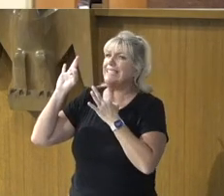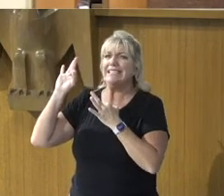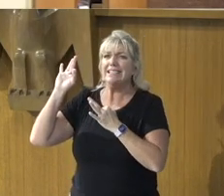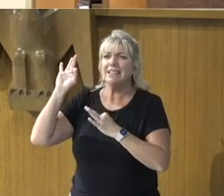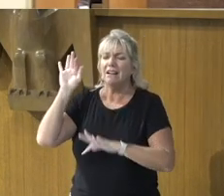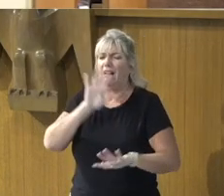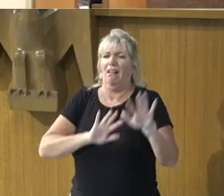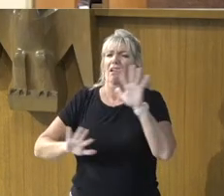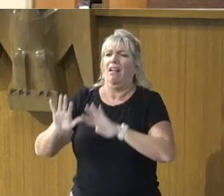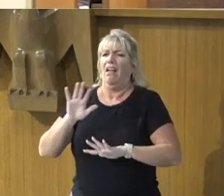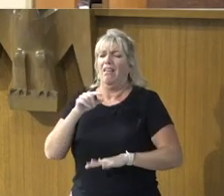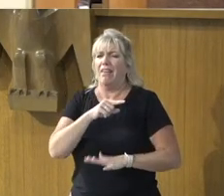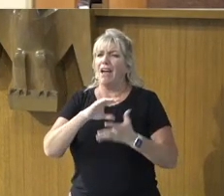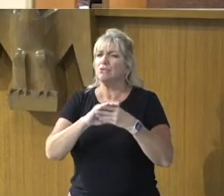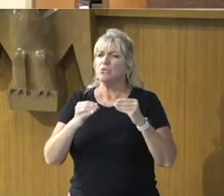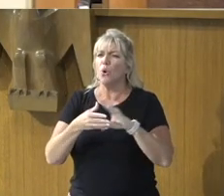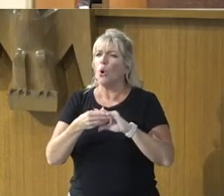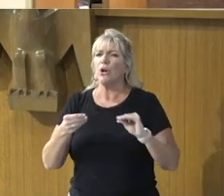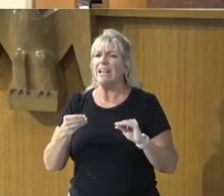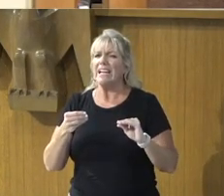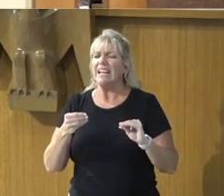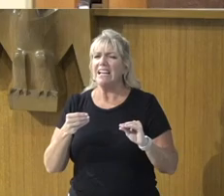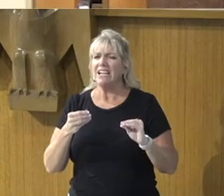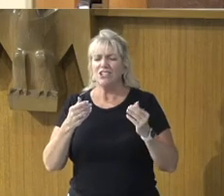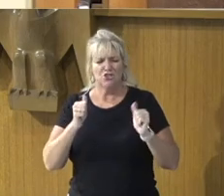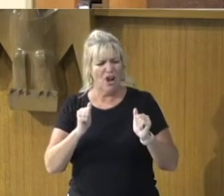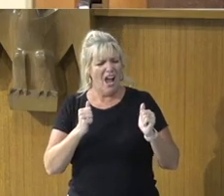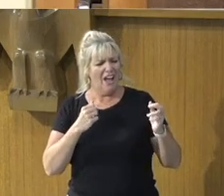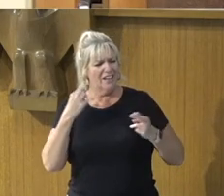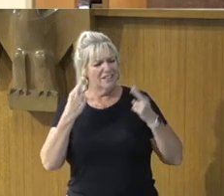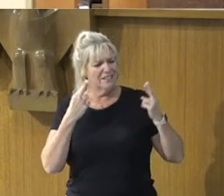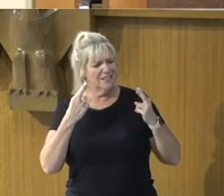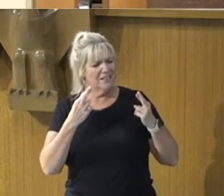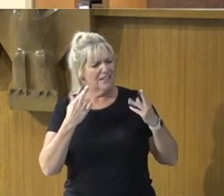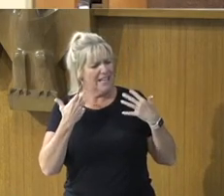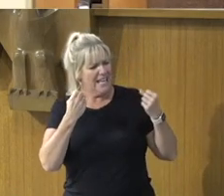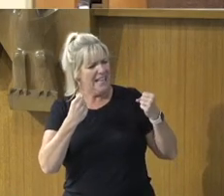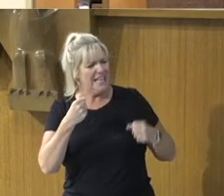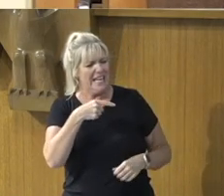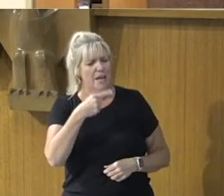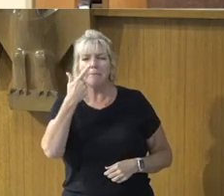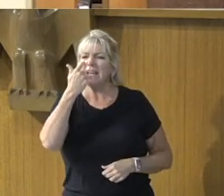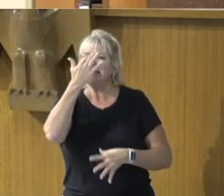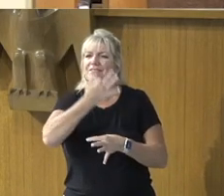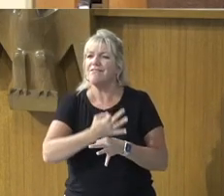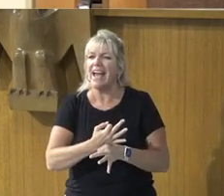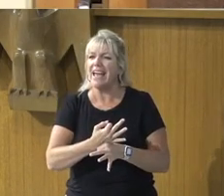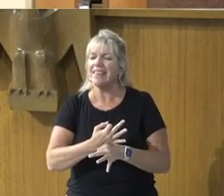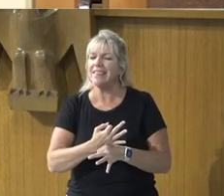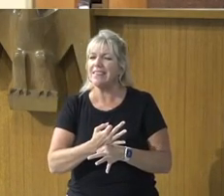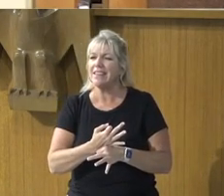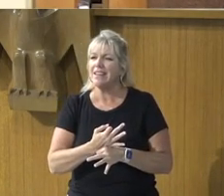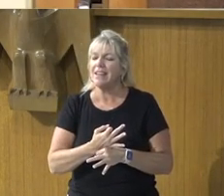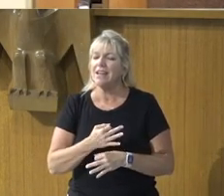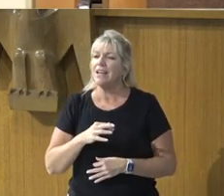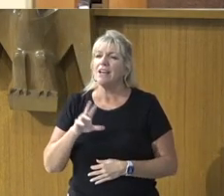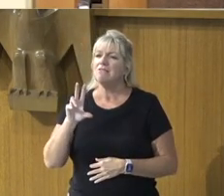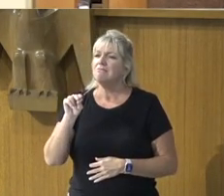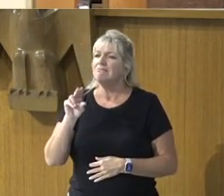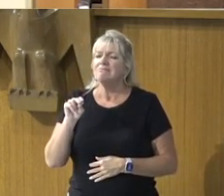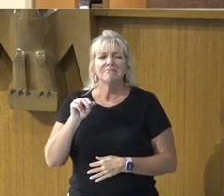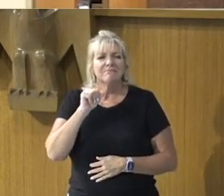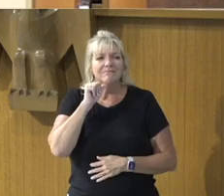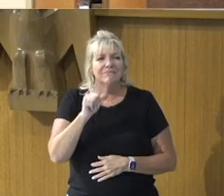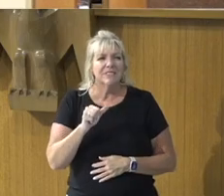wonder-filled story, Of Jesus, Healing in faith, Nor get lost, Measuring, This mysterious,